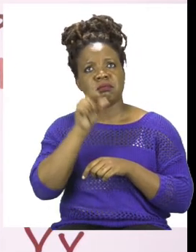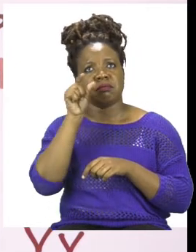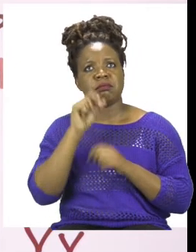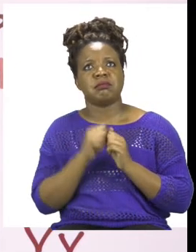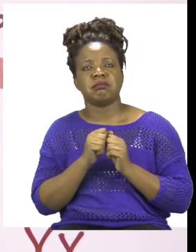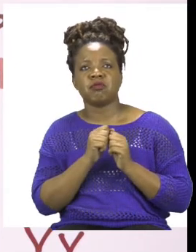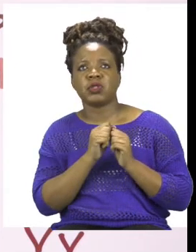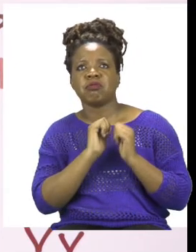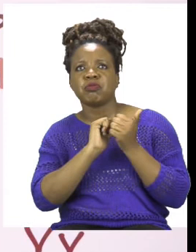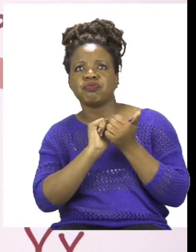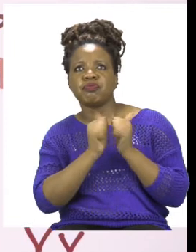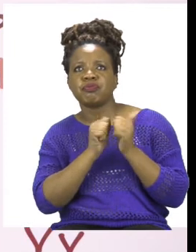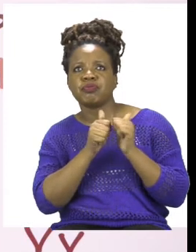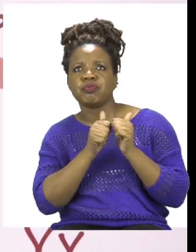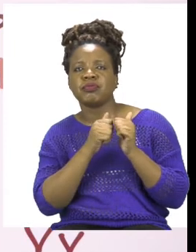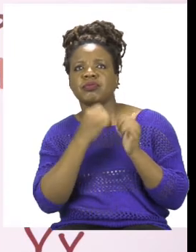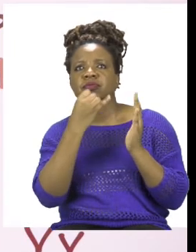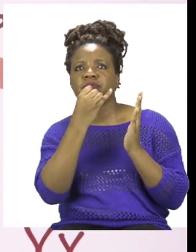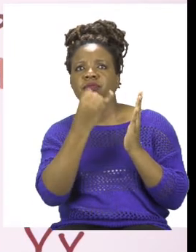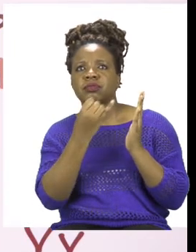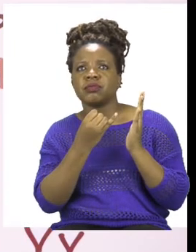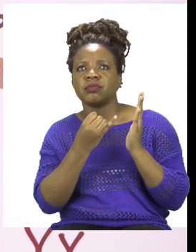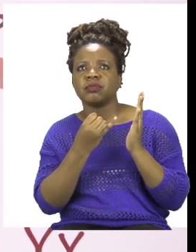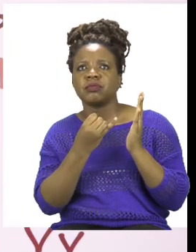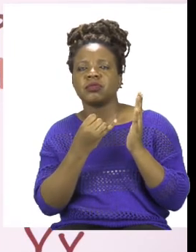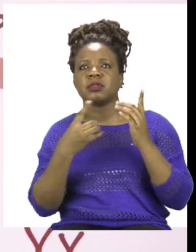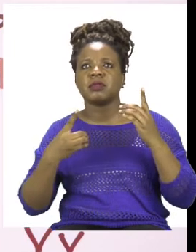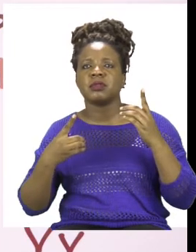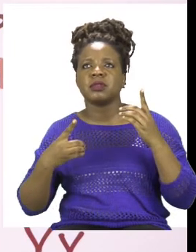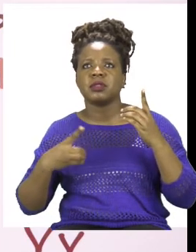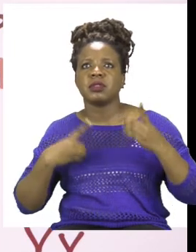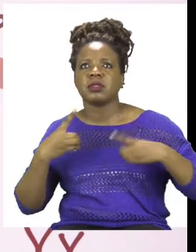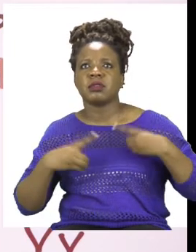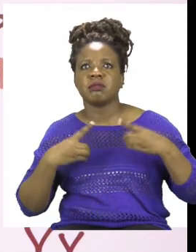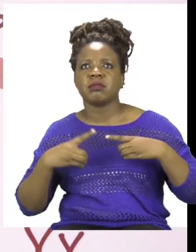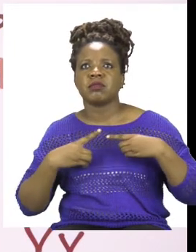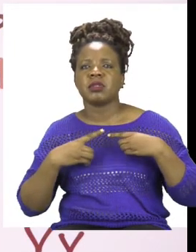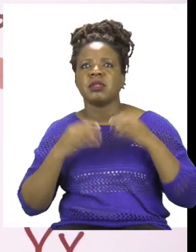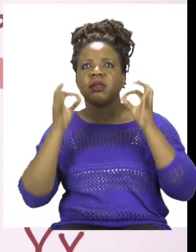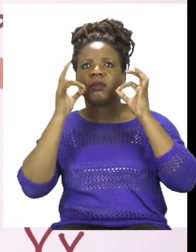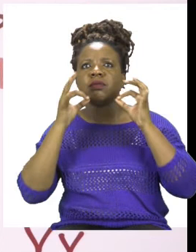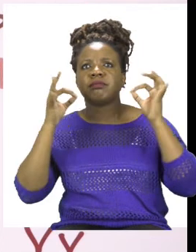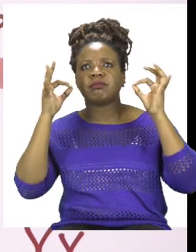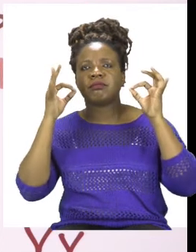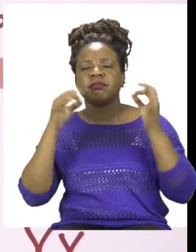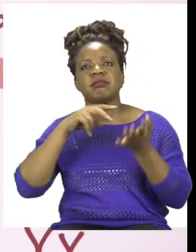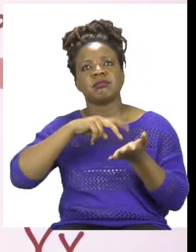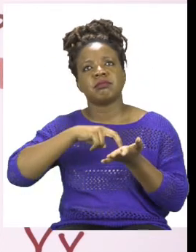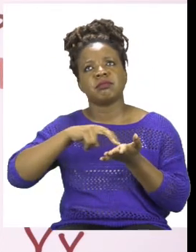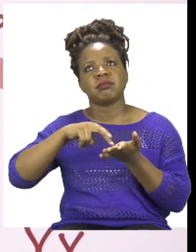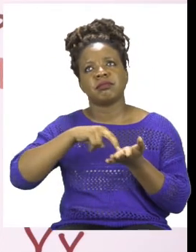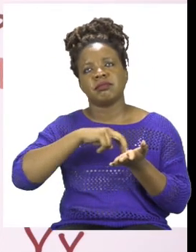sport, art, drama, choir and dance. Now,